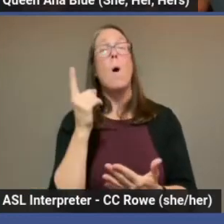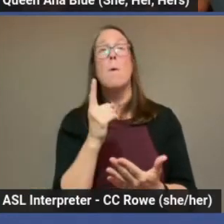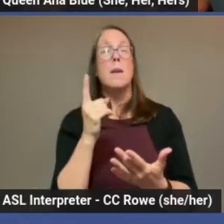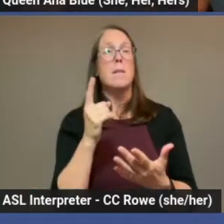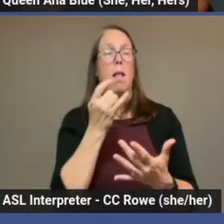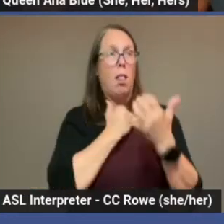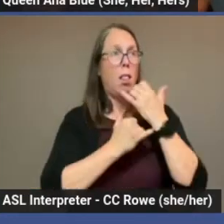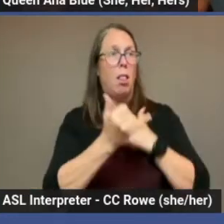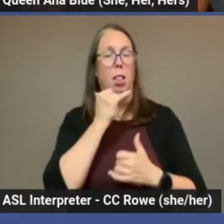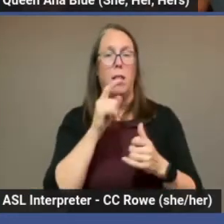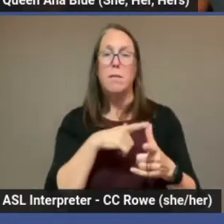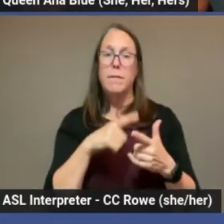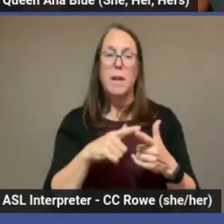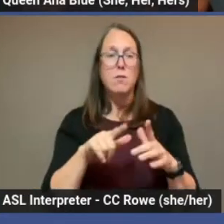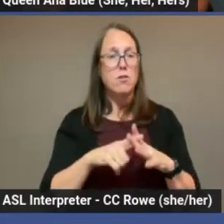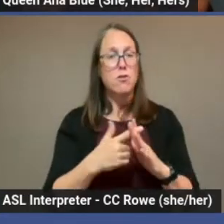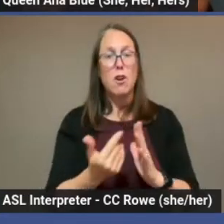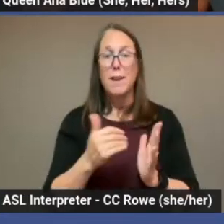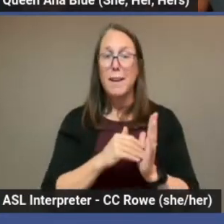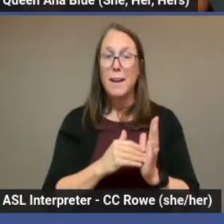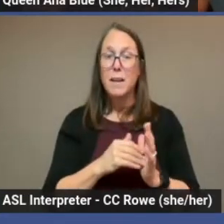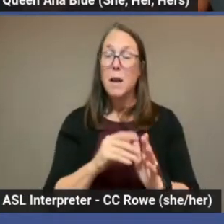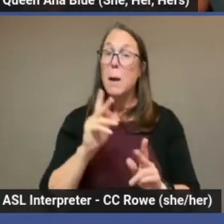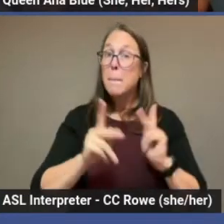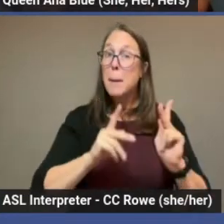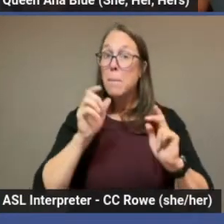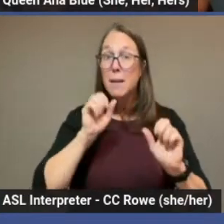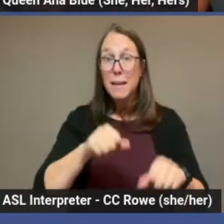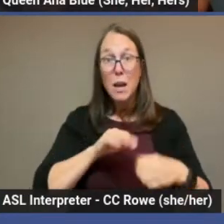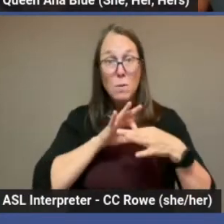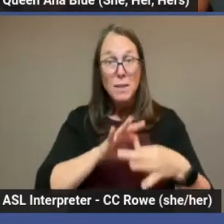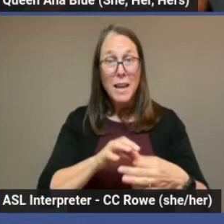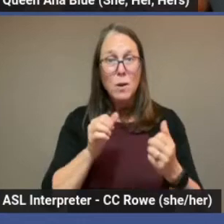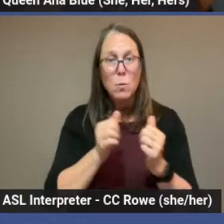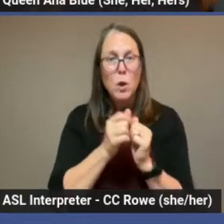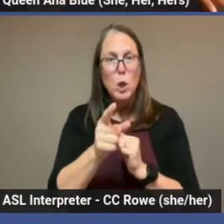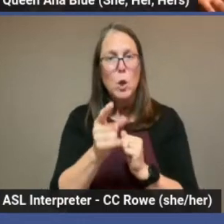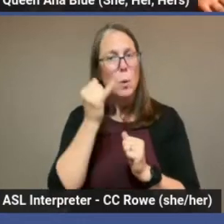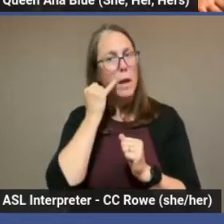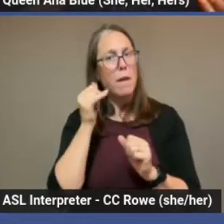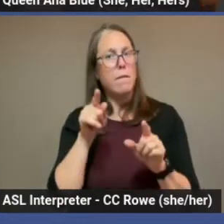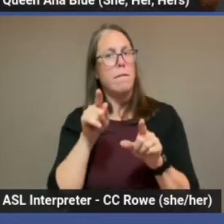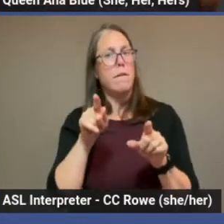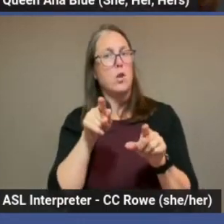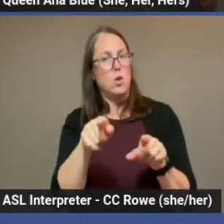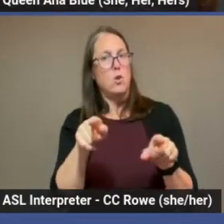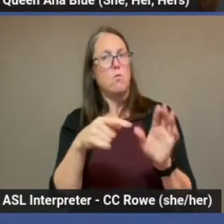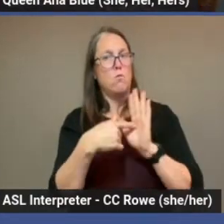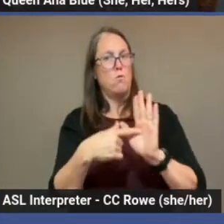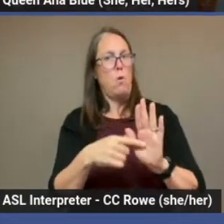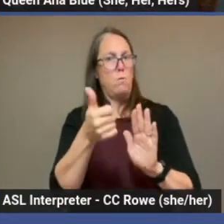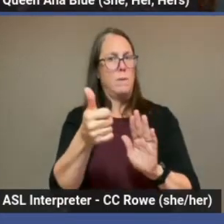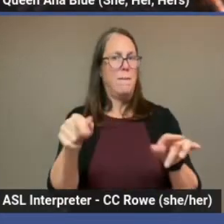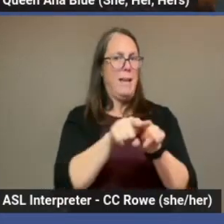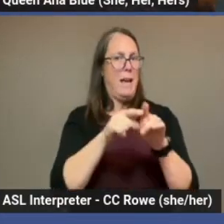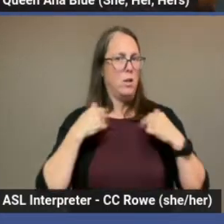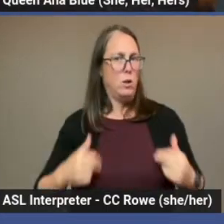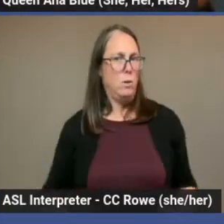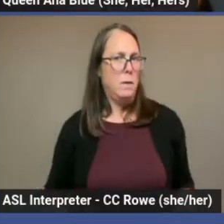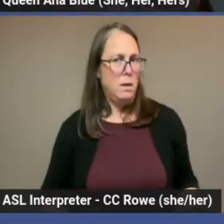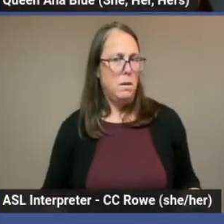try again. And people can relate to your humanness where they go like, oh, okay, you messed up, but you let us know and